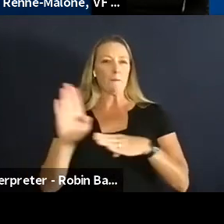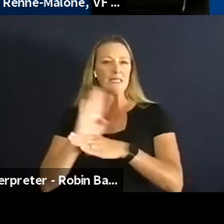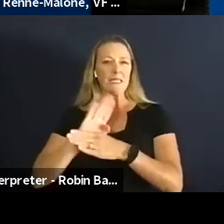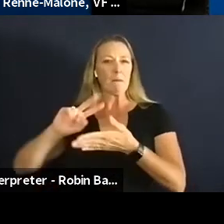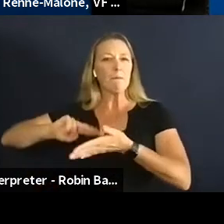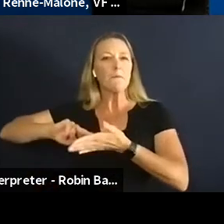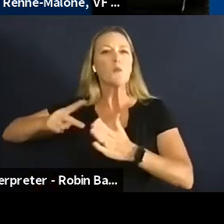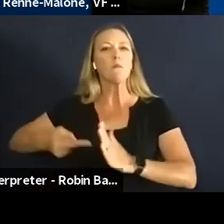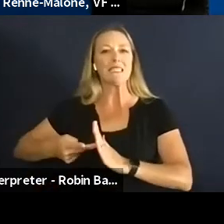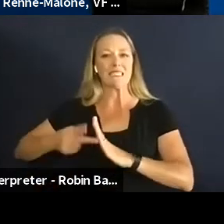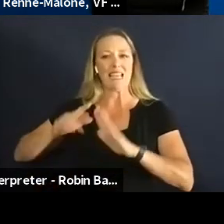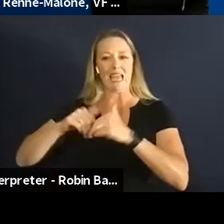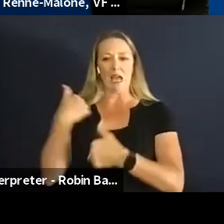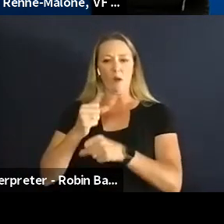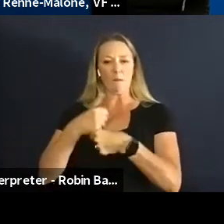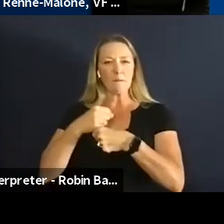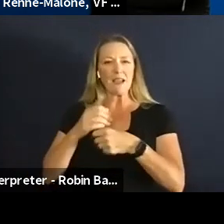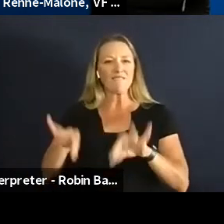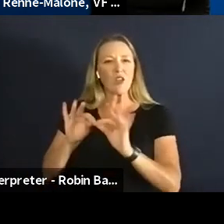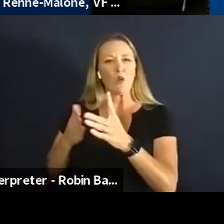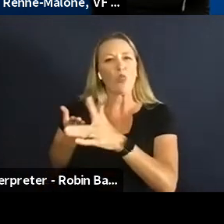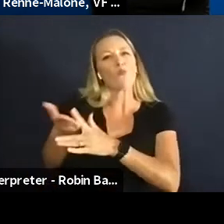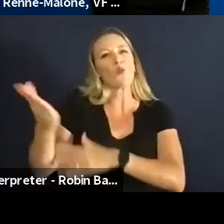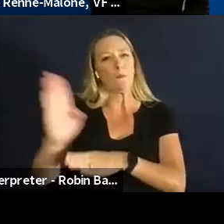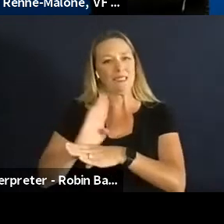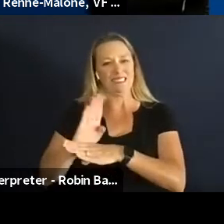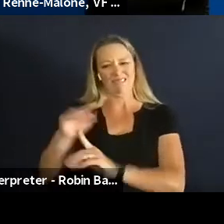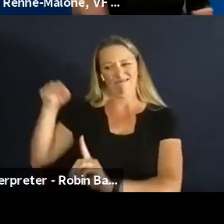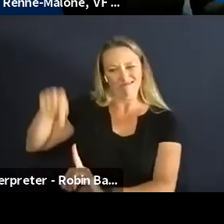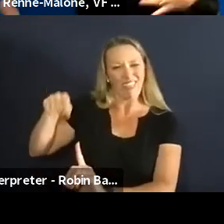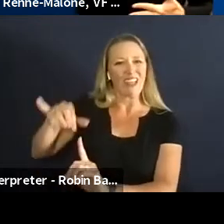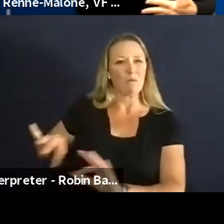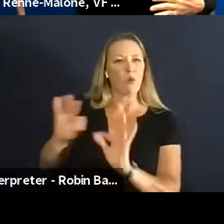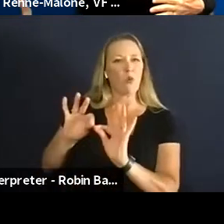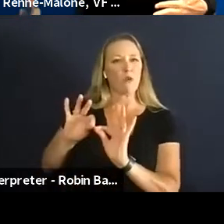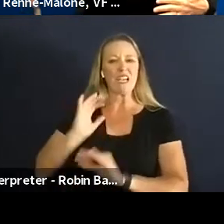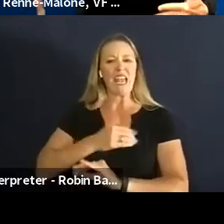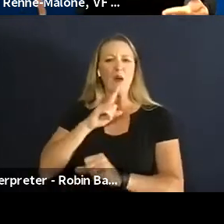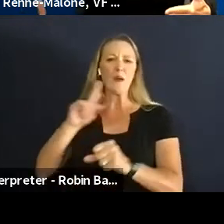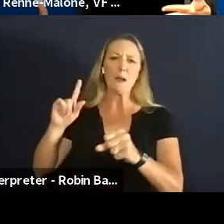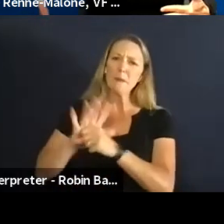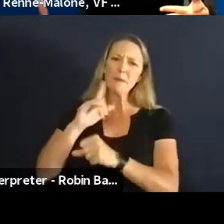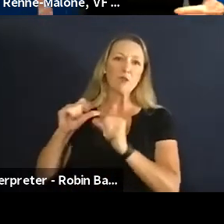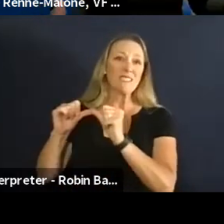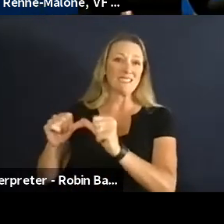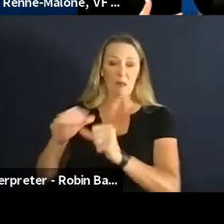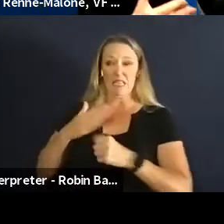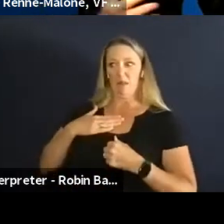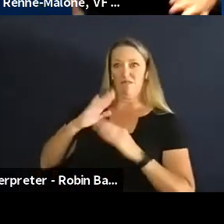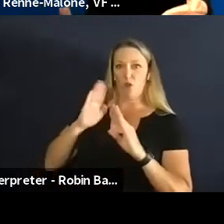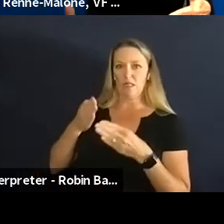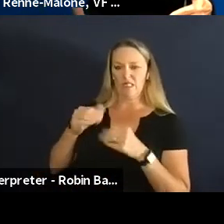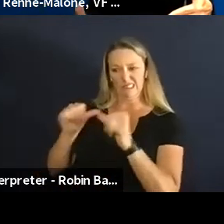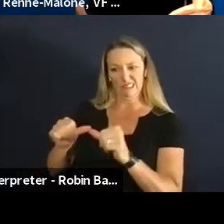you know how we create value through our business and that's so important to us and so our commitment to sustainability which is what I focus on is deeply tied